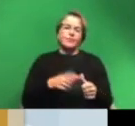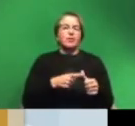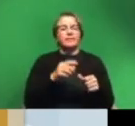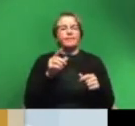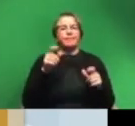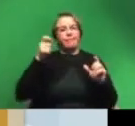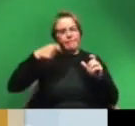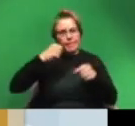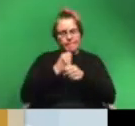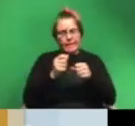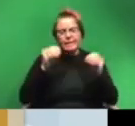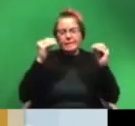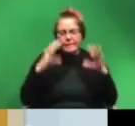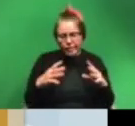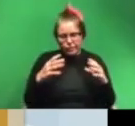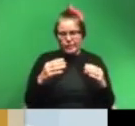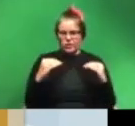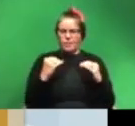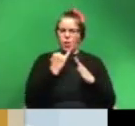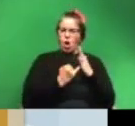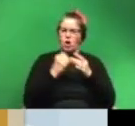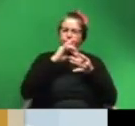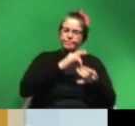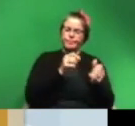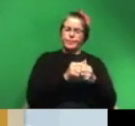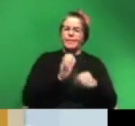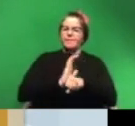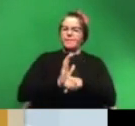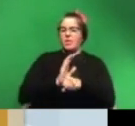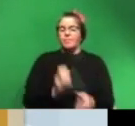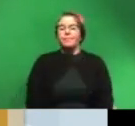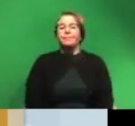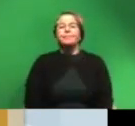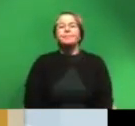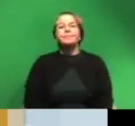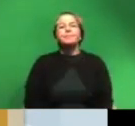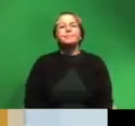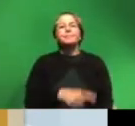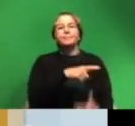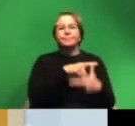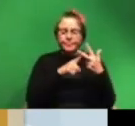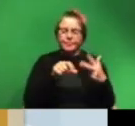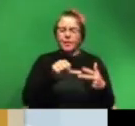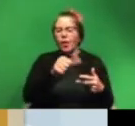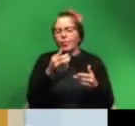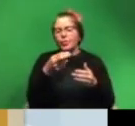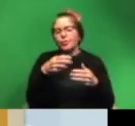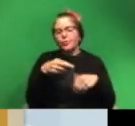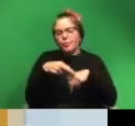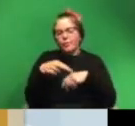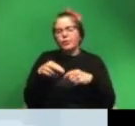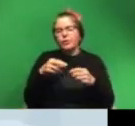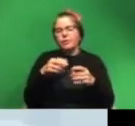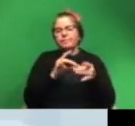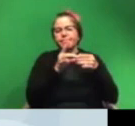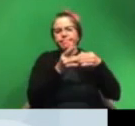taught me the art of film craft and so taking all these together as well as many other references these all led me to my own creative pursuit